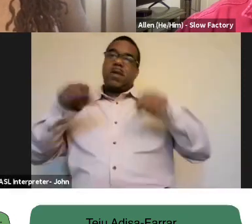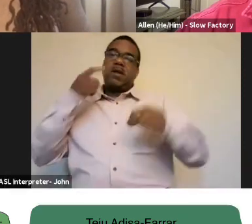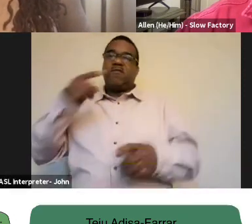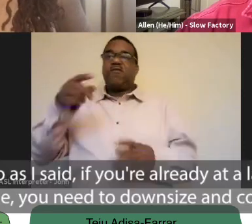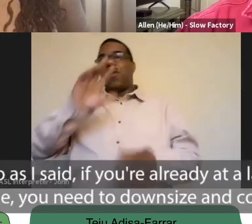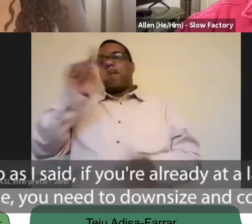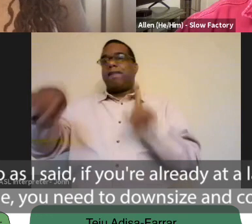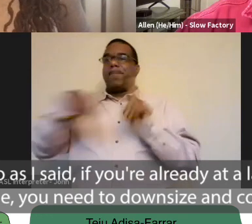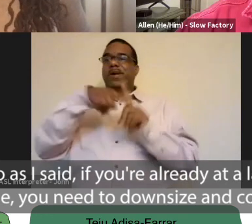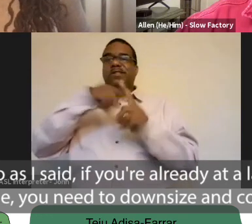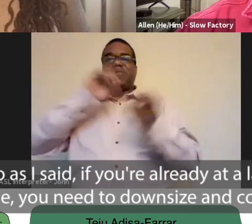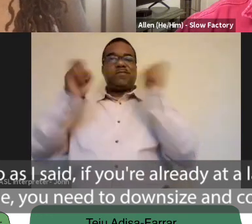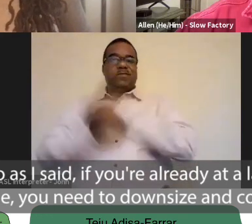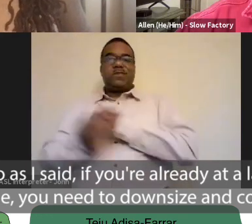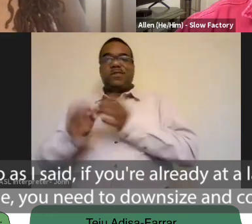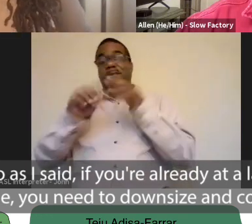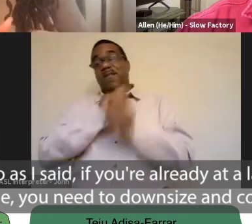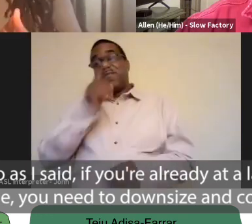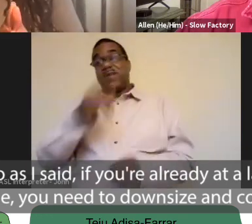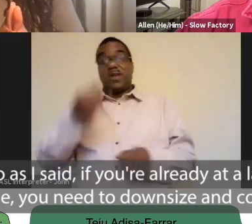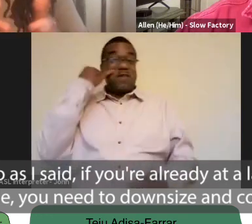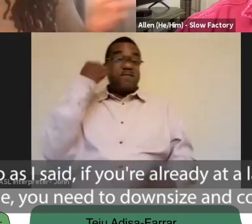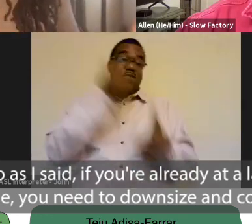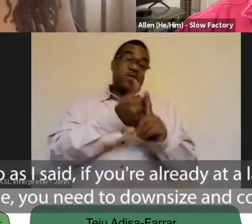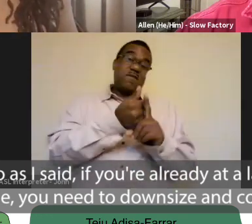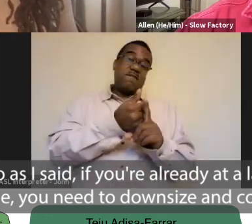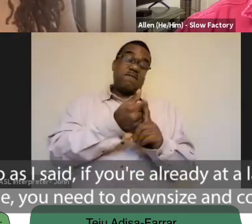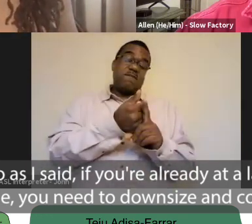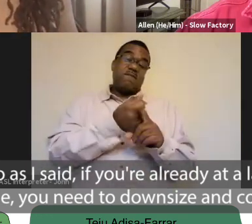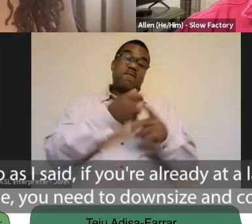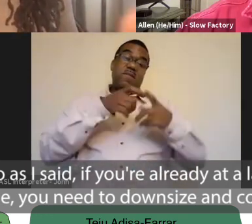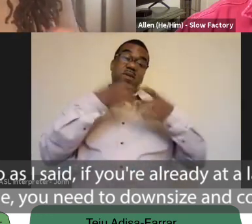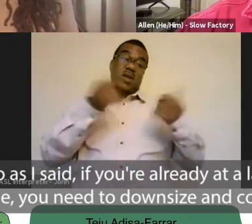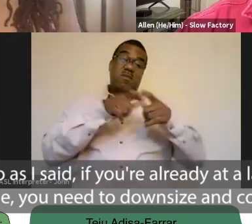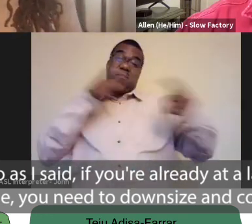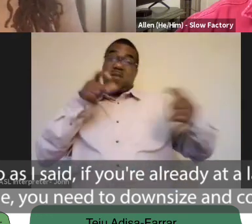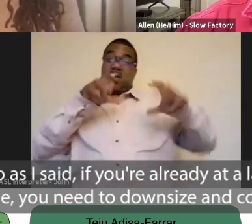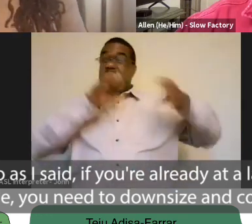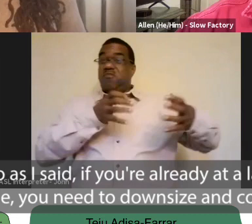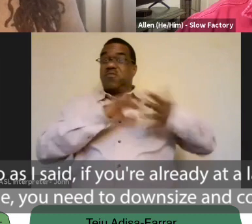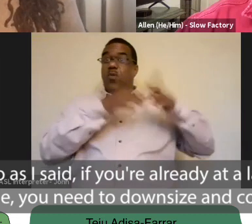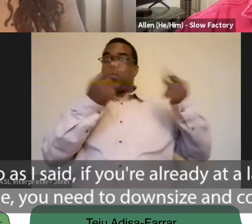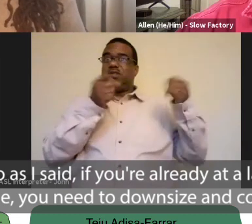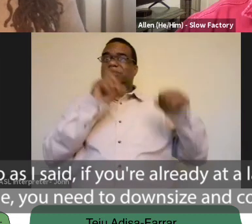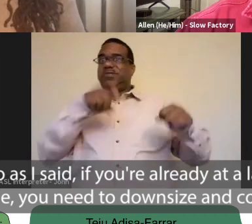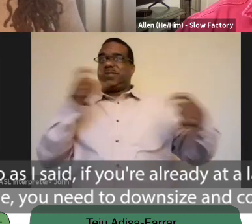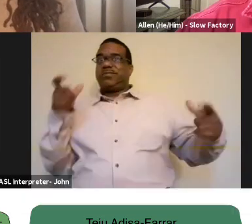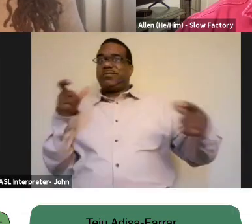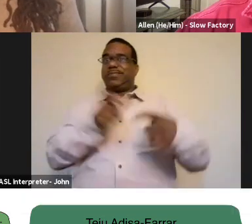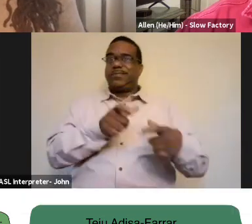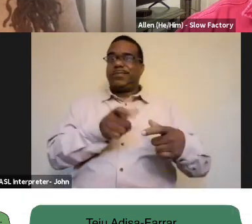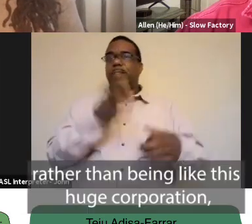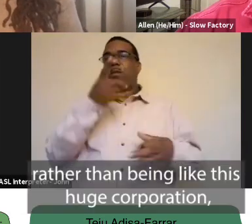So, as I said, if you're already at a large scale, you need to downsize and consider,